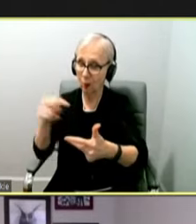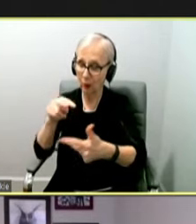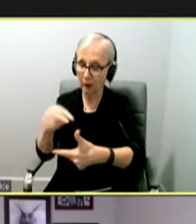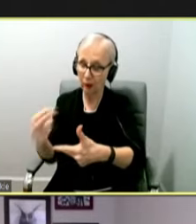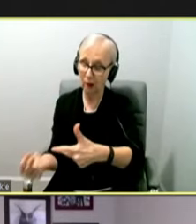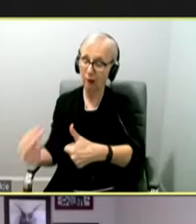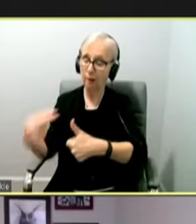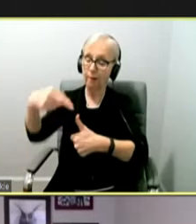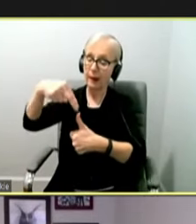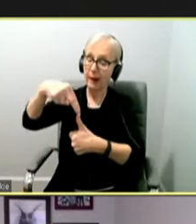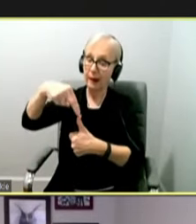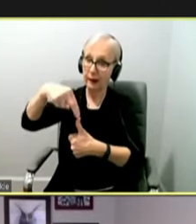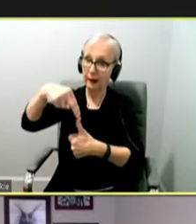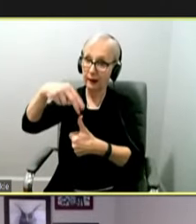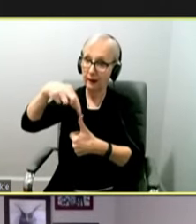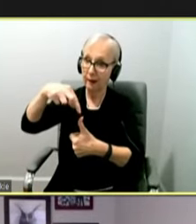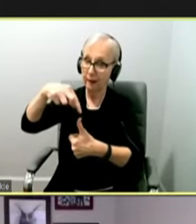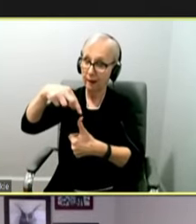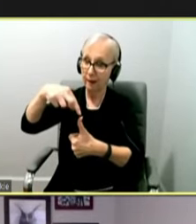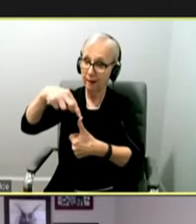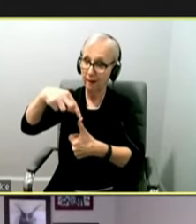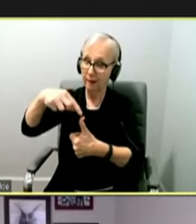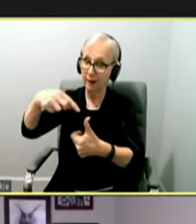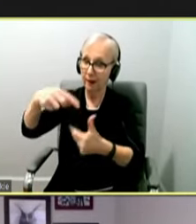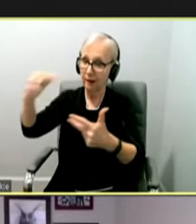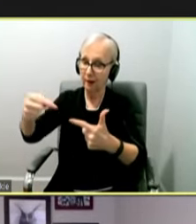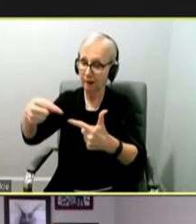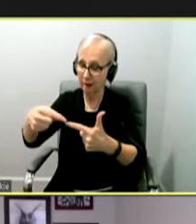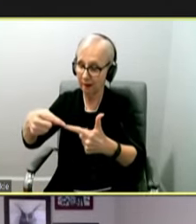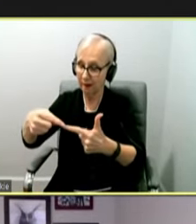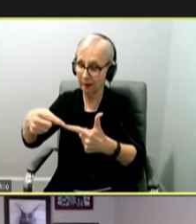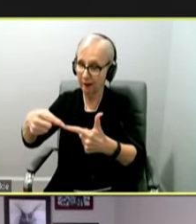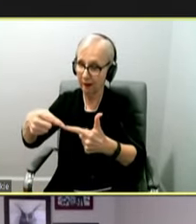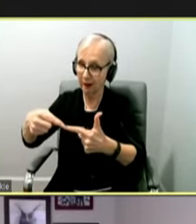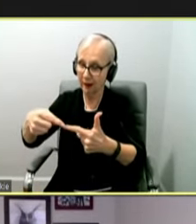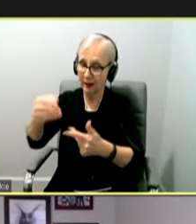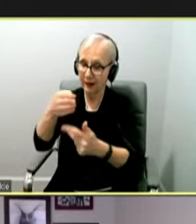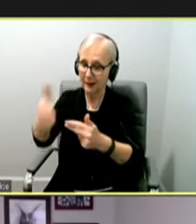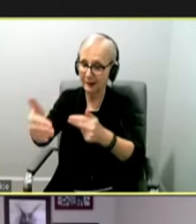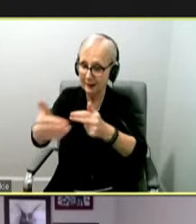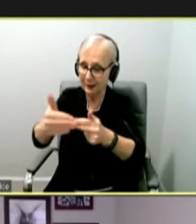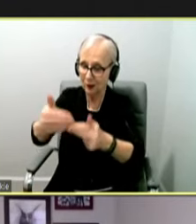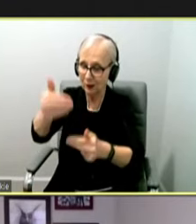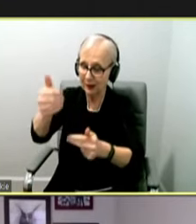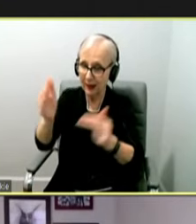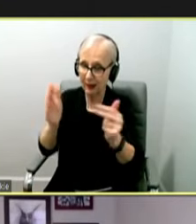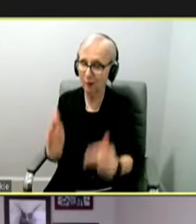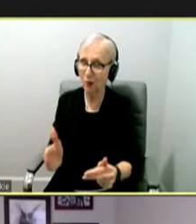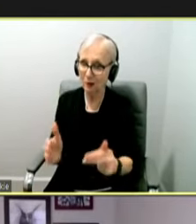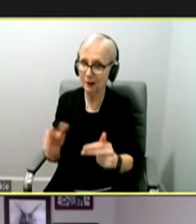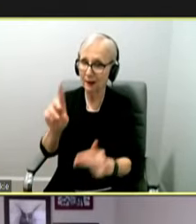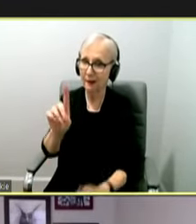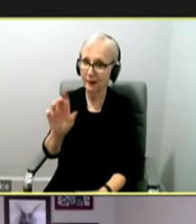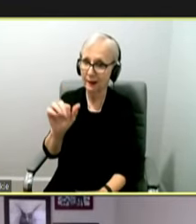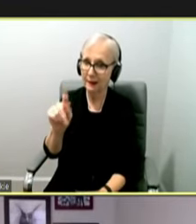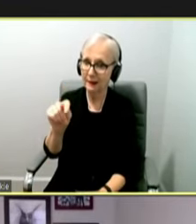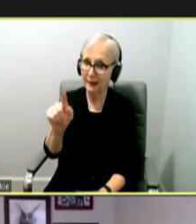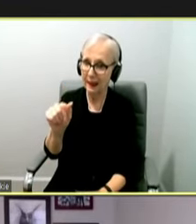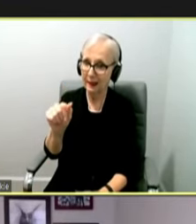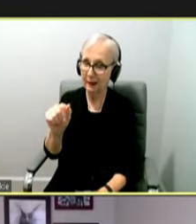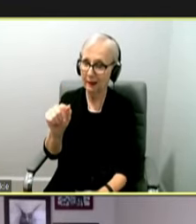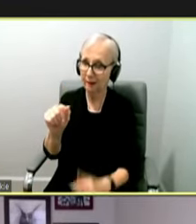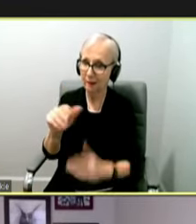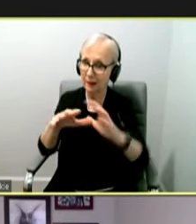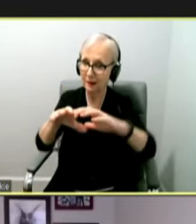the first sequences of this new variant and look at its nearest neighbors in the databases of sequences that are happening across the entire world,